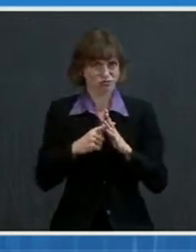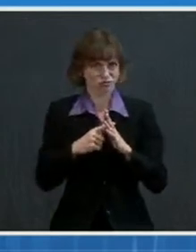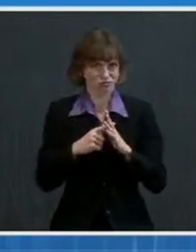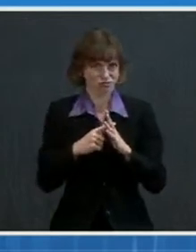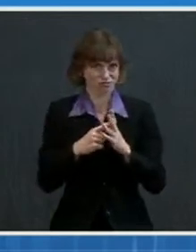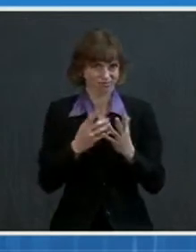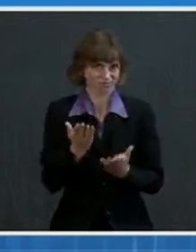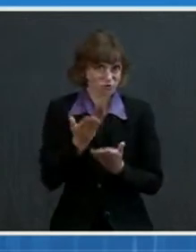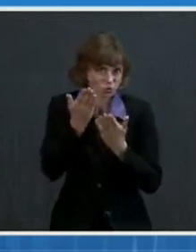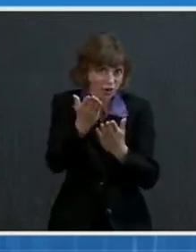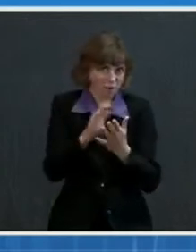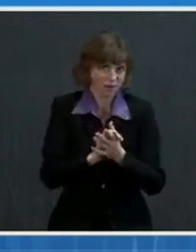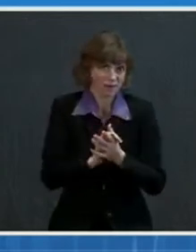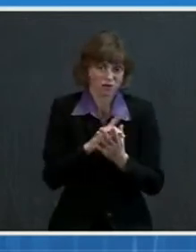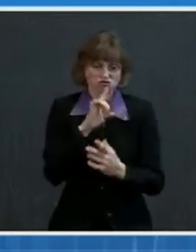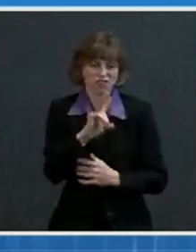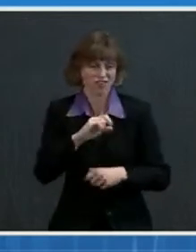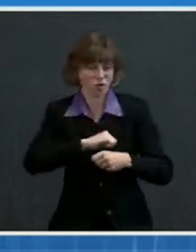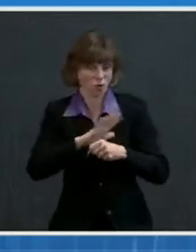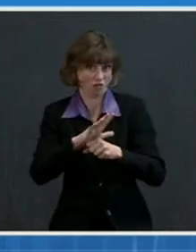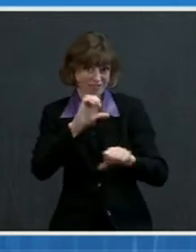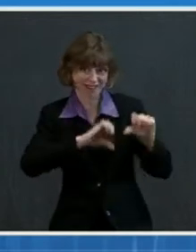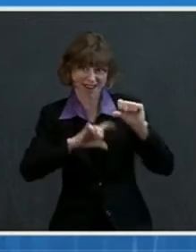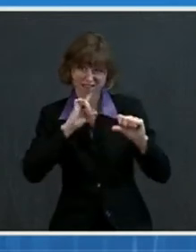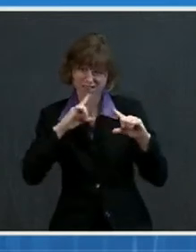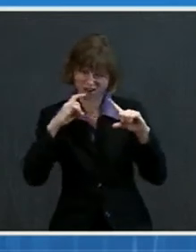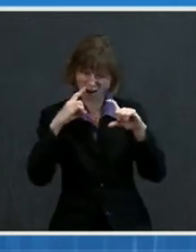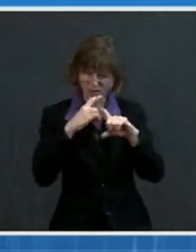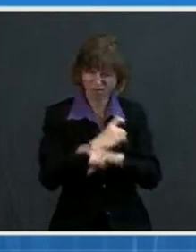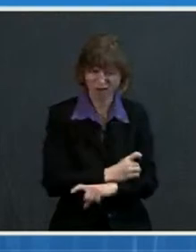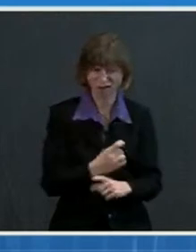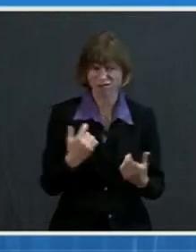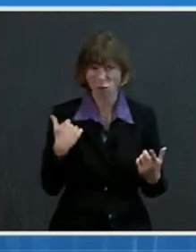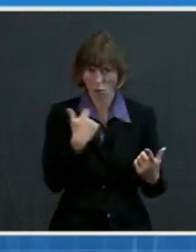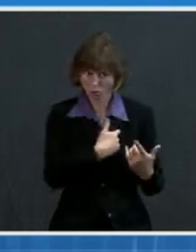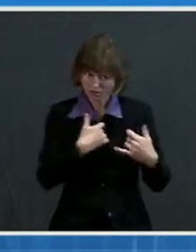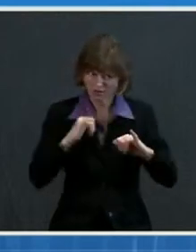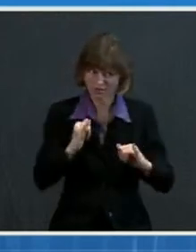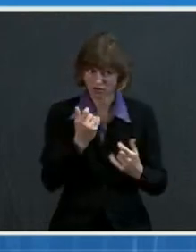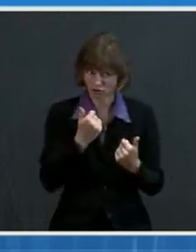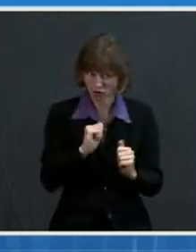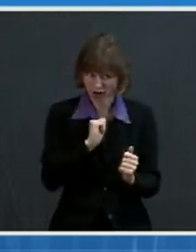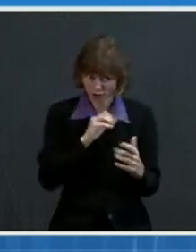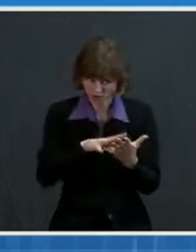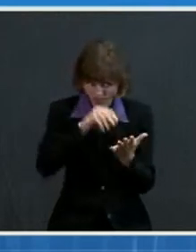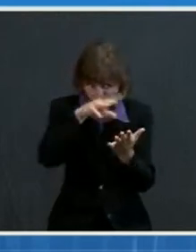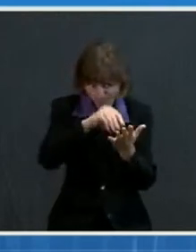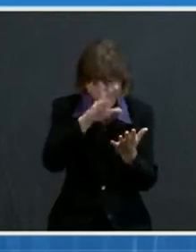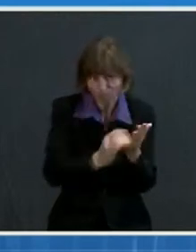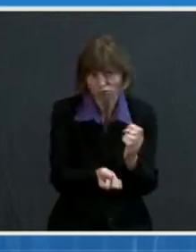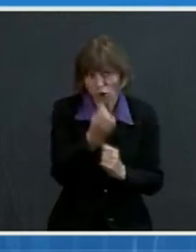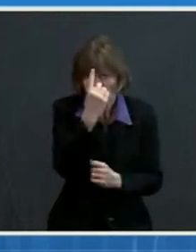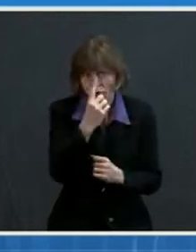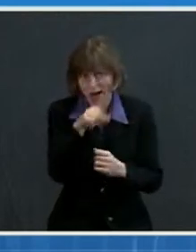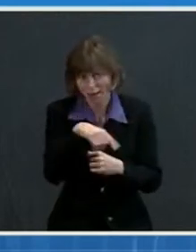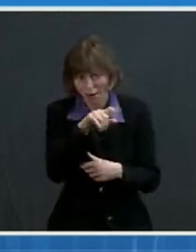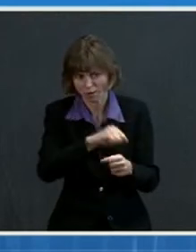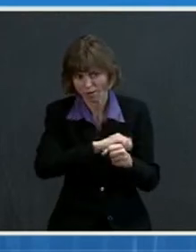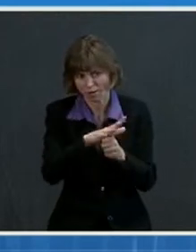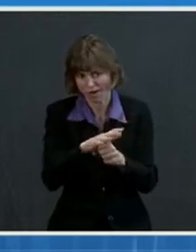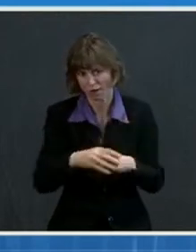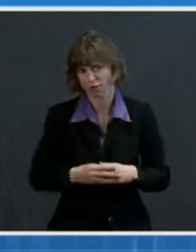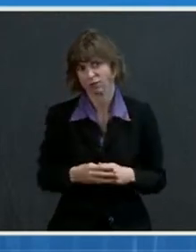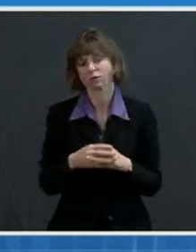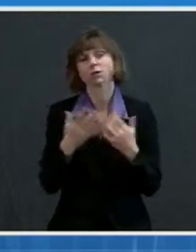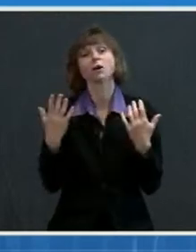COVID-19 is complex, and our understanding of the virus continues to rapidly evolve. The recommendations issued